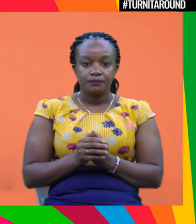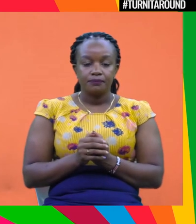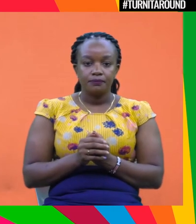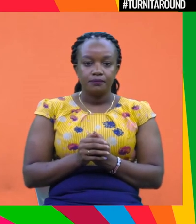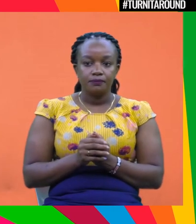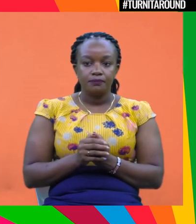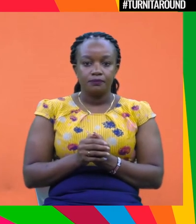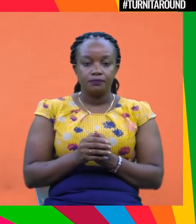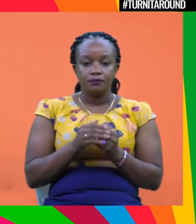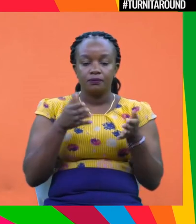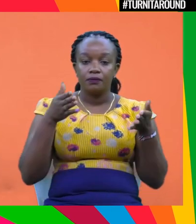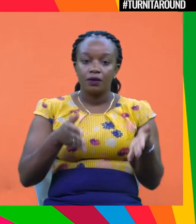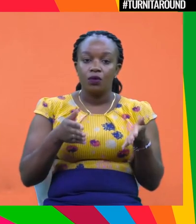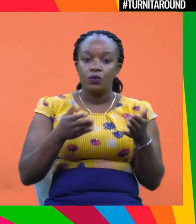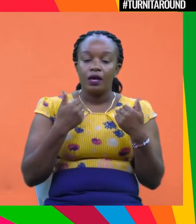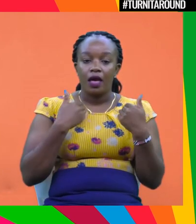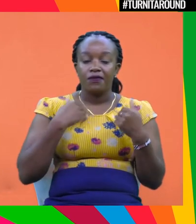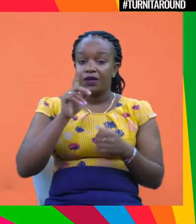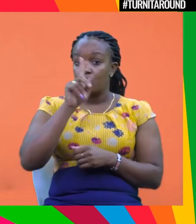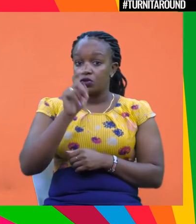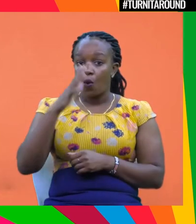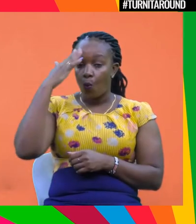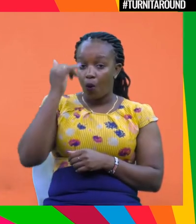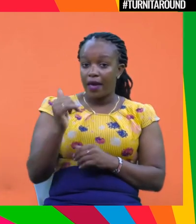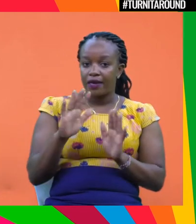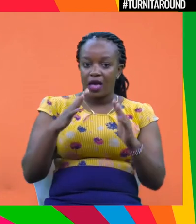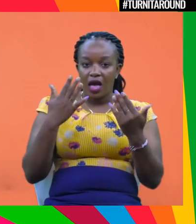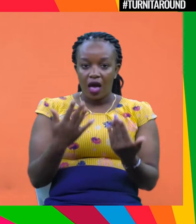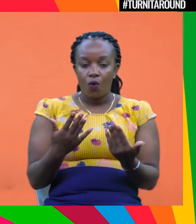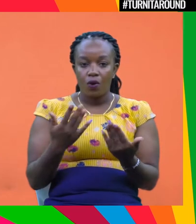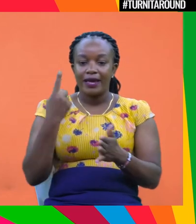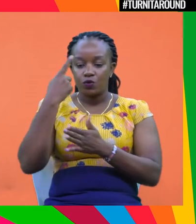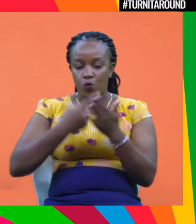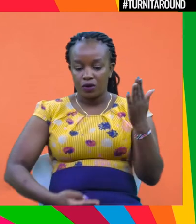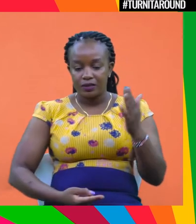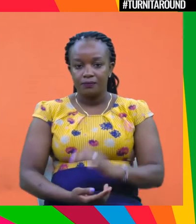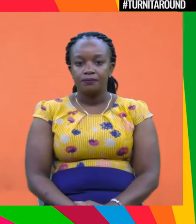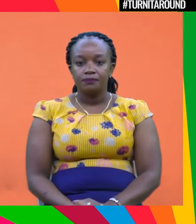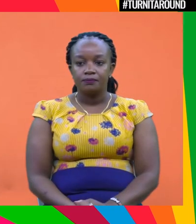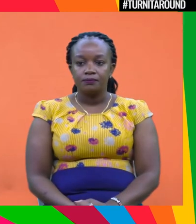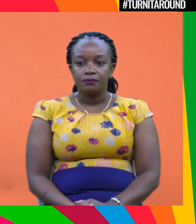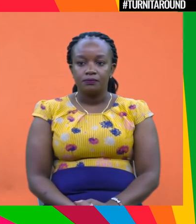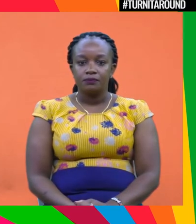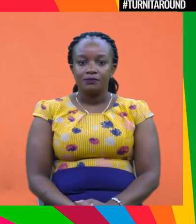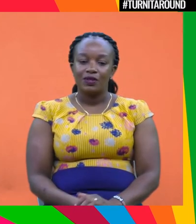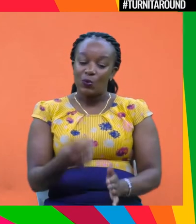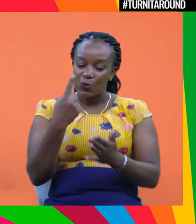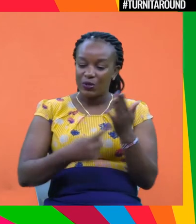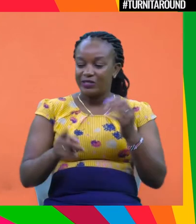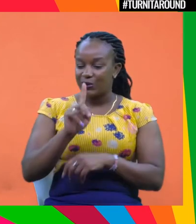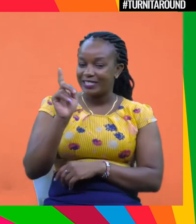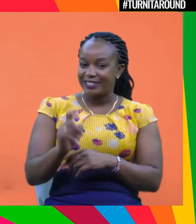Now we have, you know, so there's your why, how and now I want to move on to what? What question?